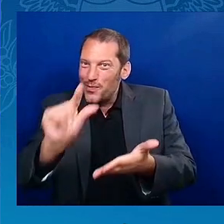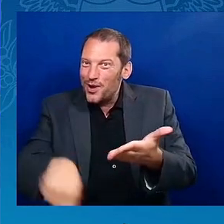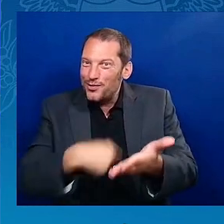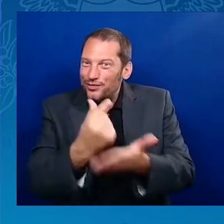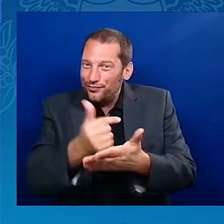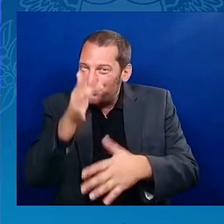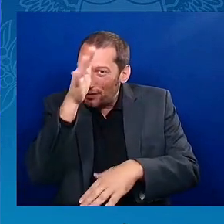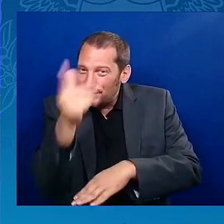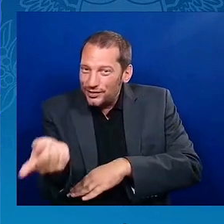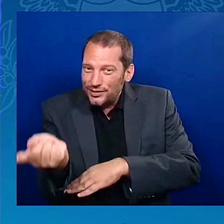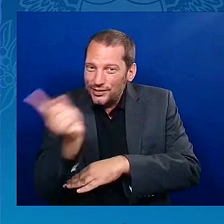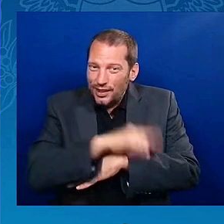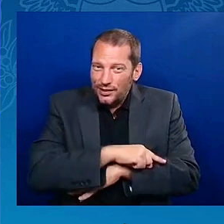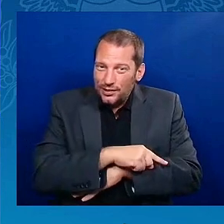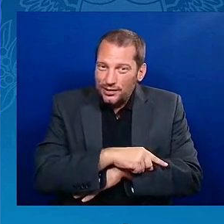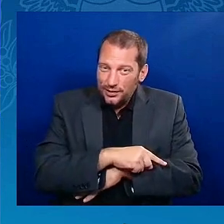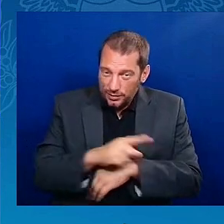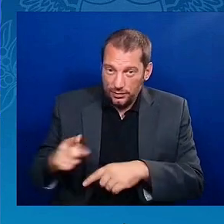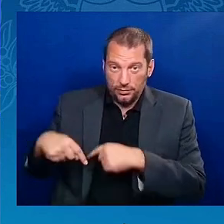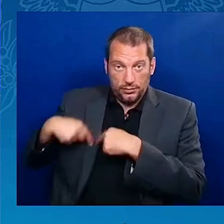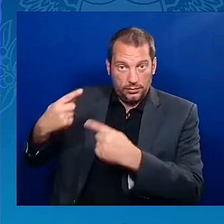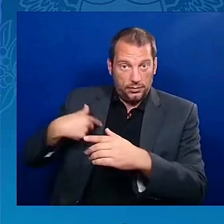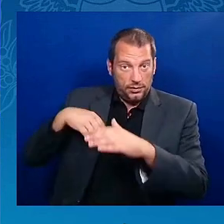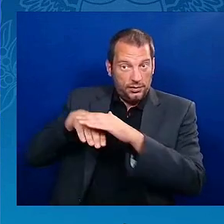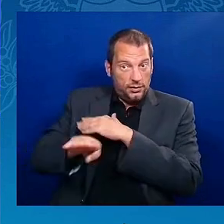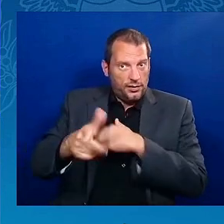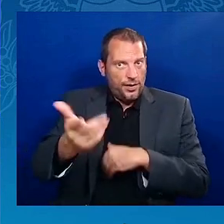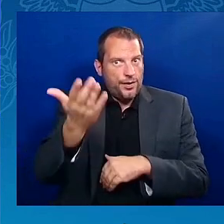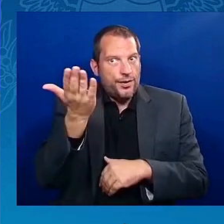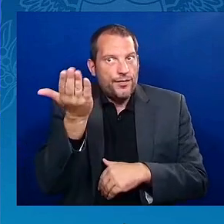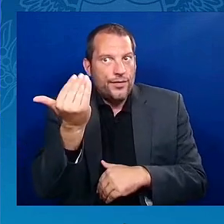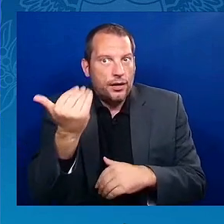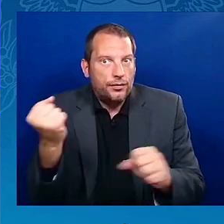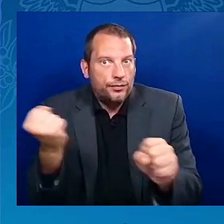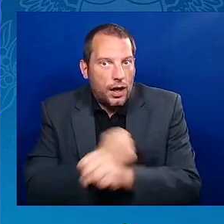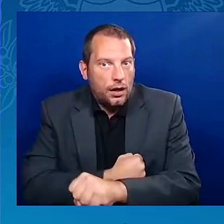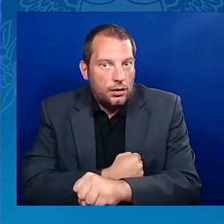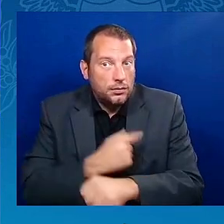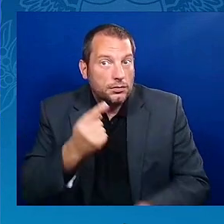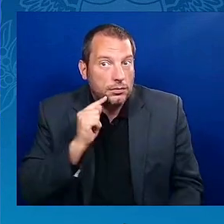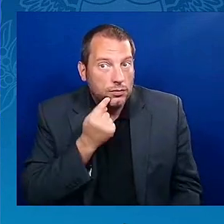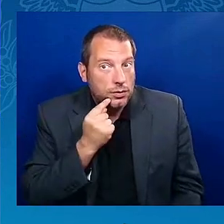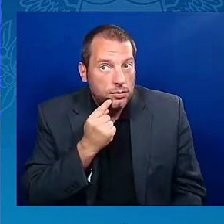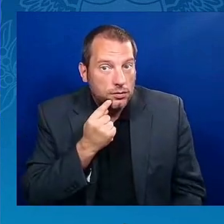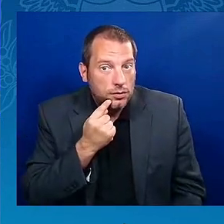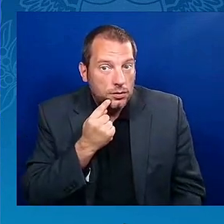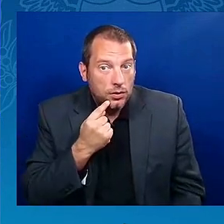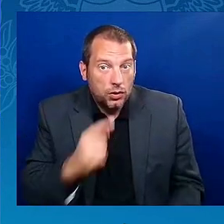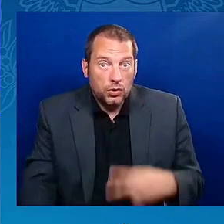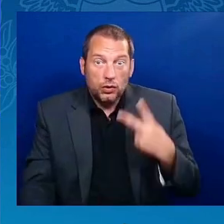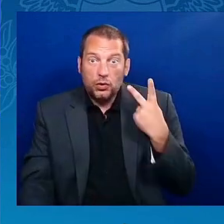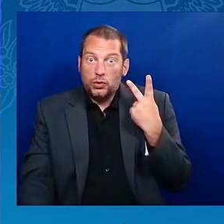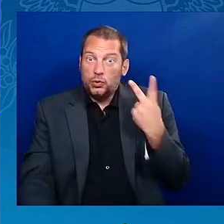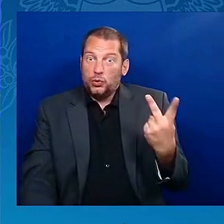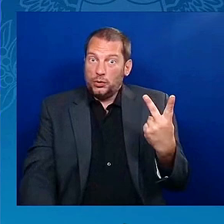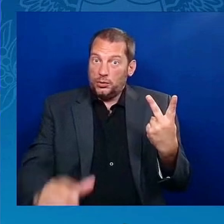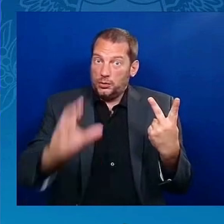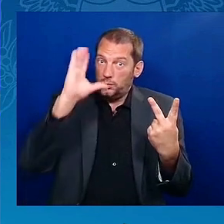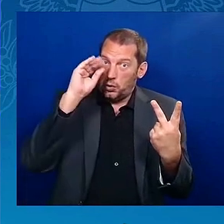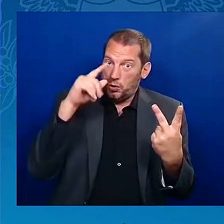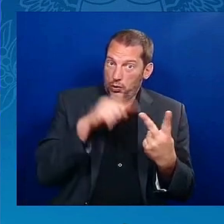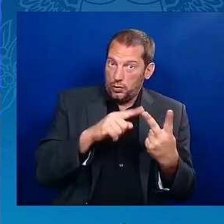No seriously, two boys made a shank. Uh, the juvenile system gave me two boys.